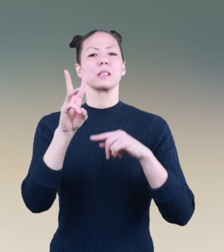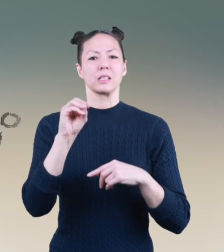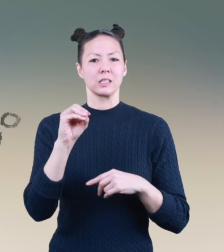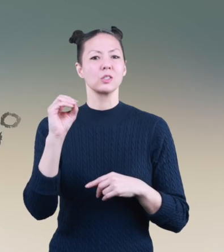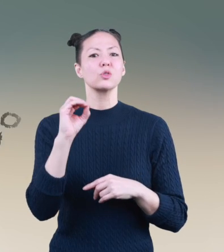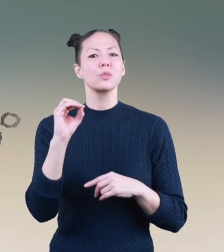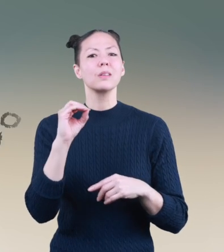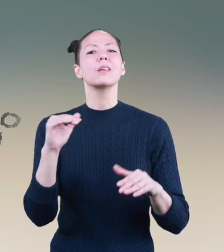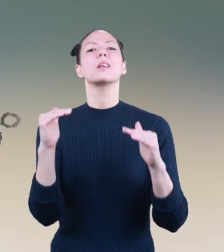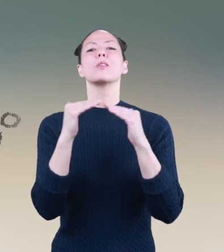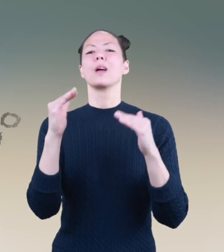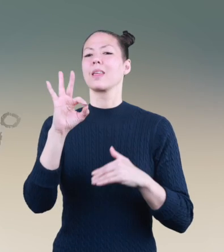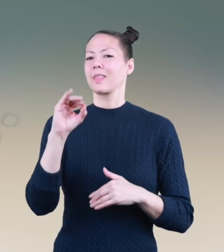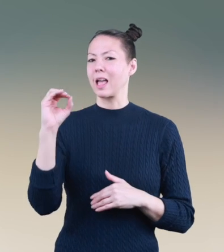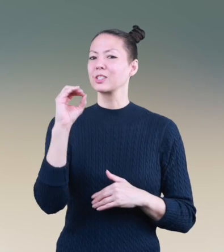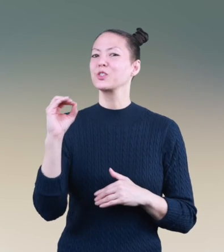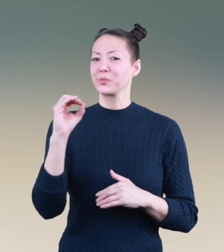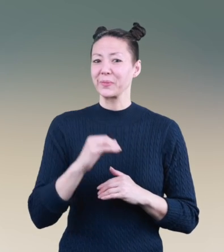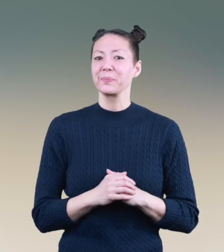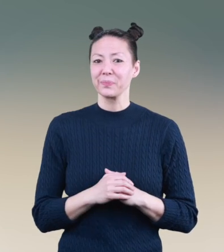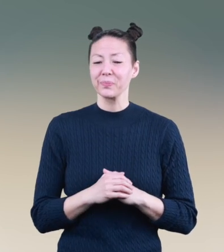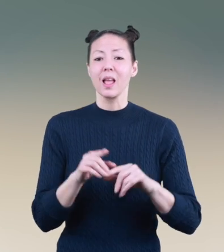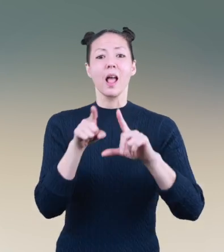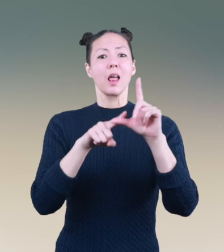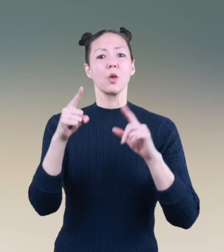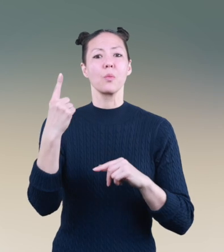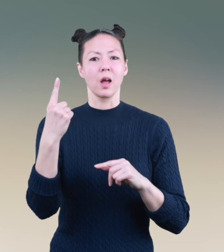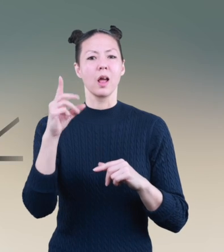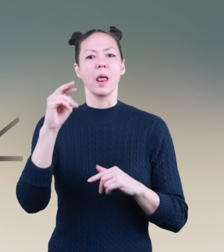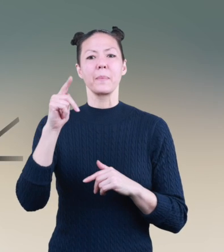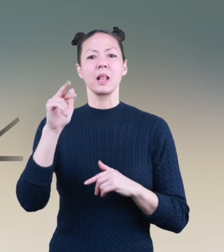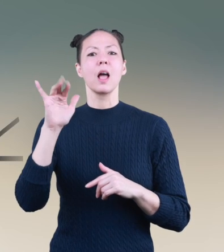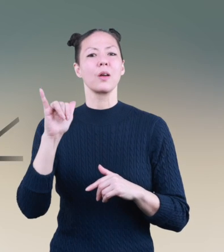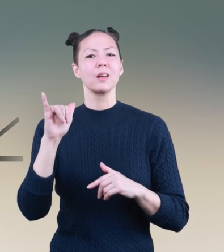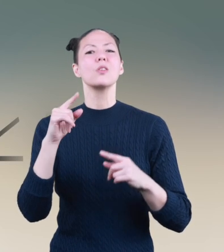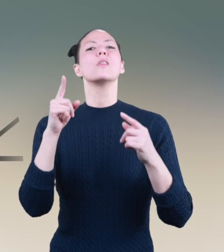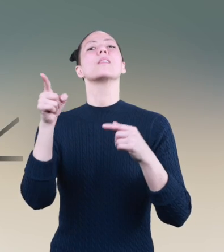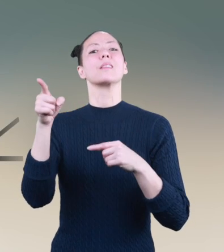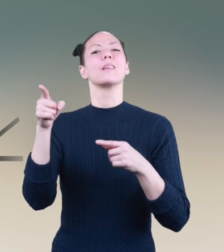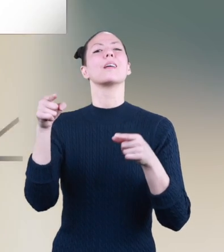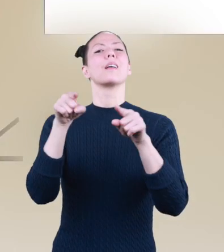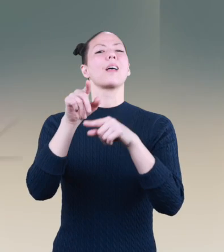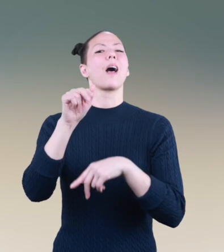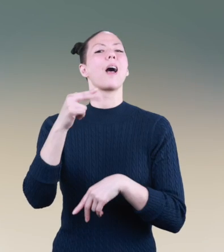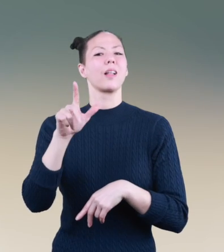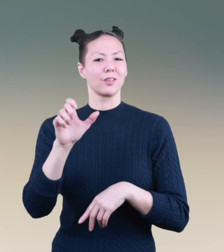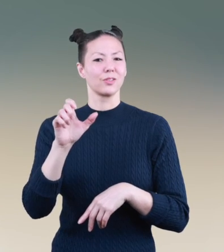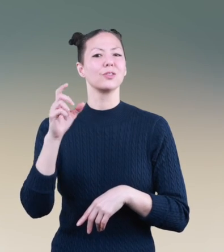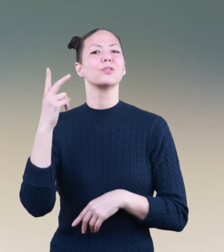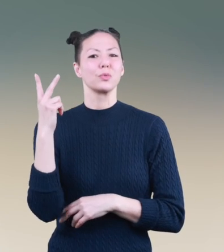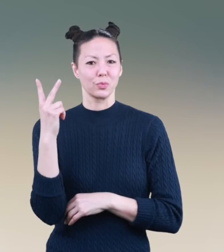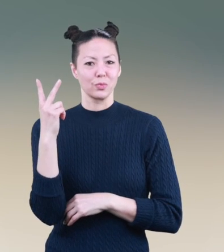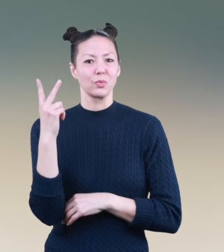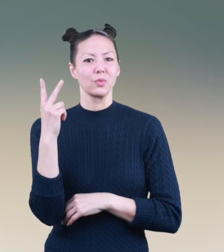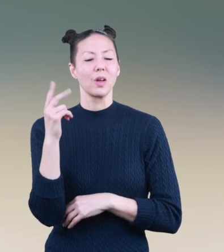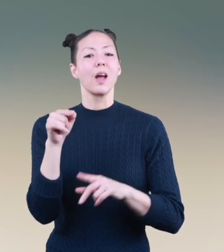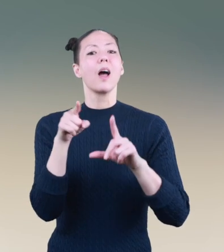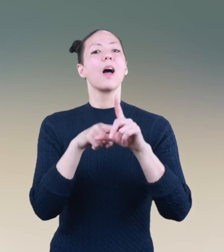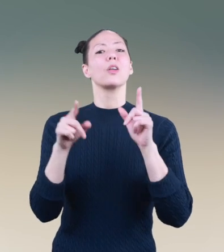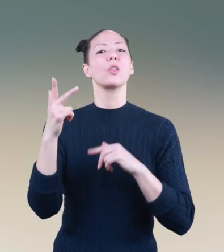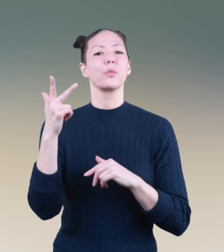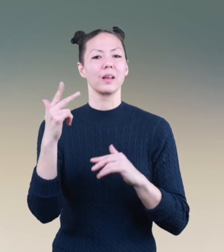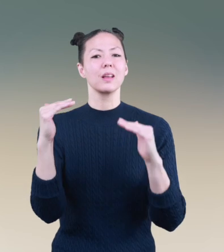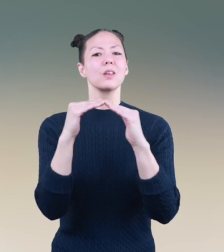equals 90 degrees. So angle 1 is complementary to angle 2. Angle 3